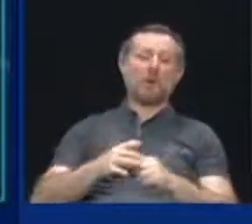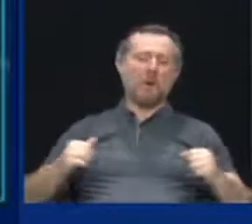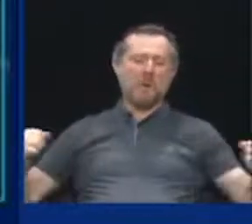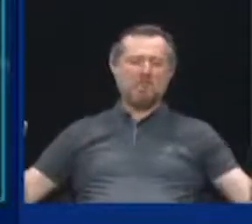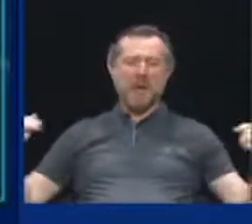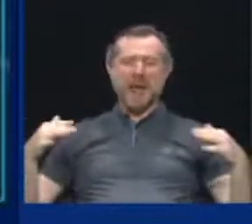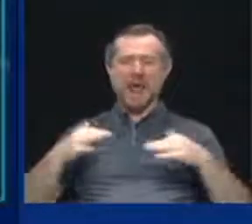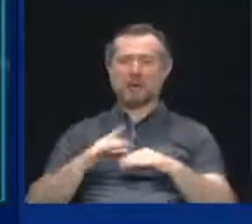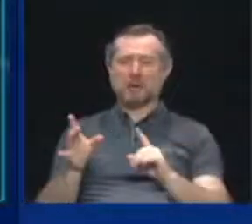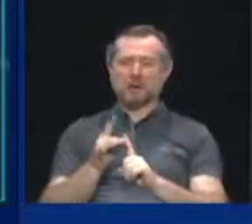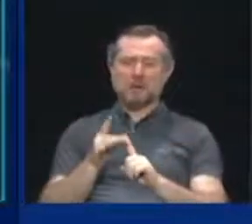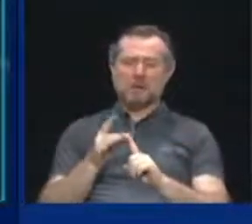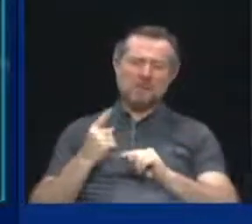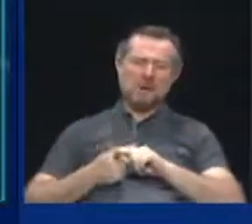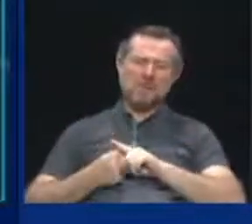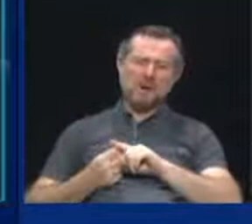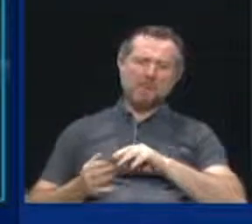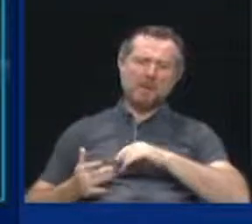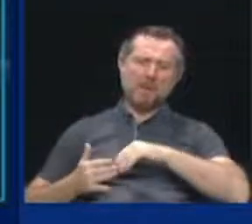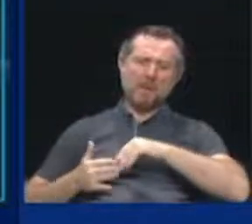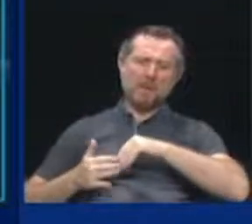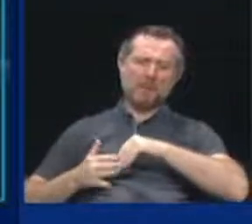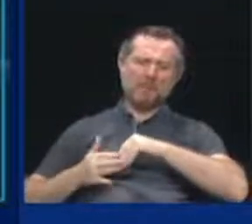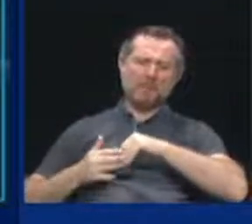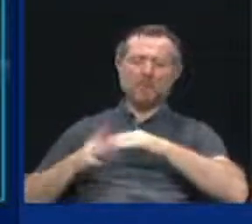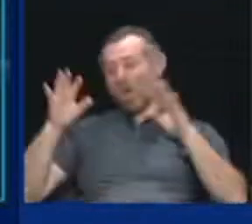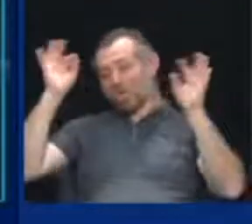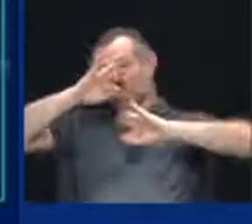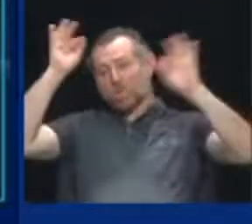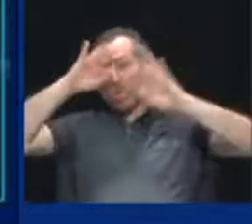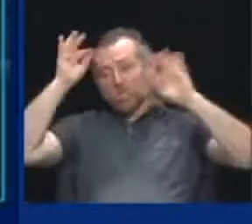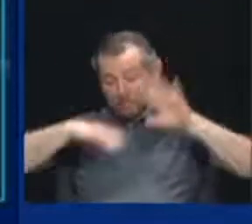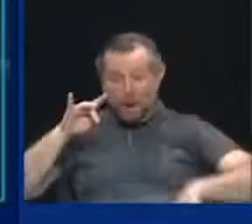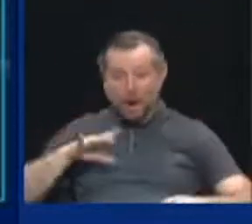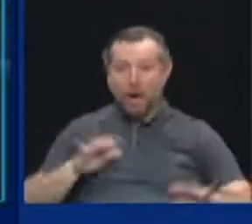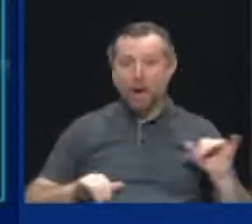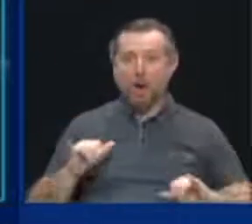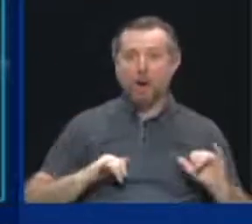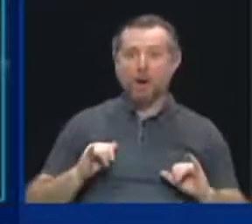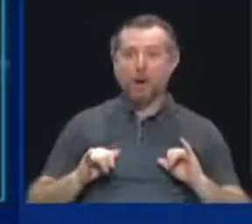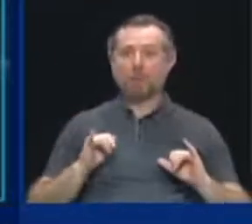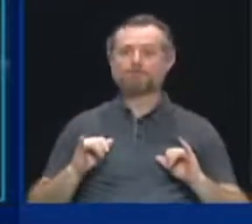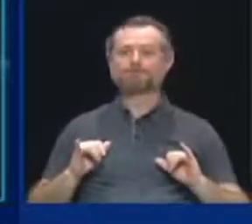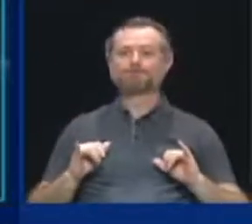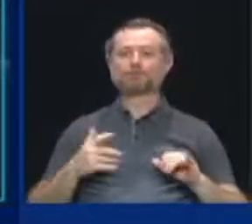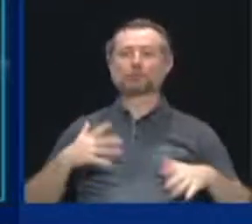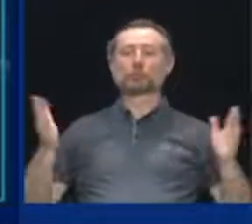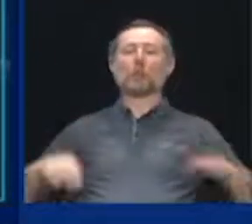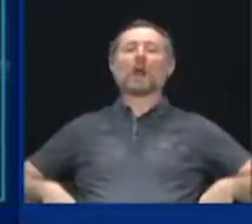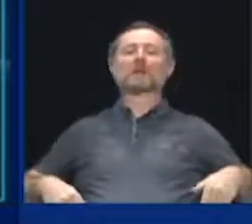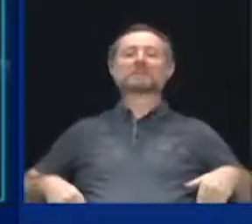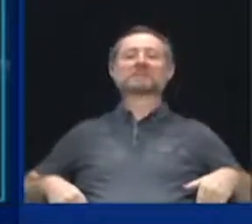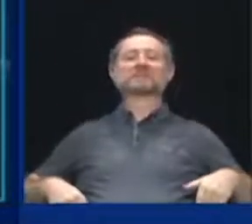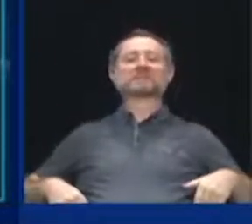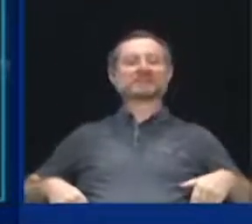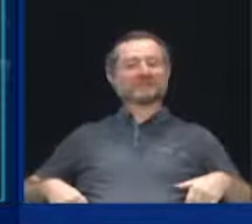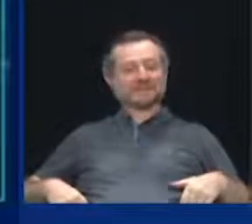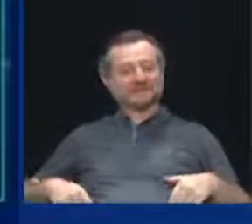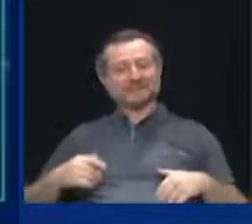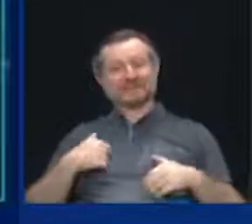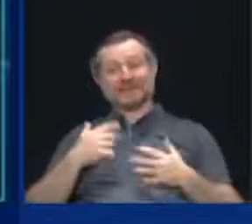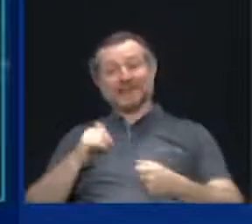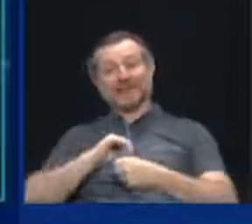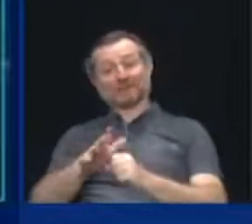knew it. And then when we discovered it, it was too late. We had COVID cases before they knew it was COVID.